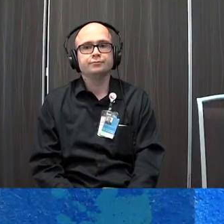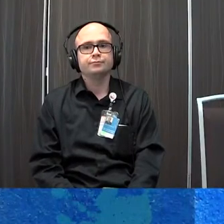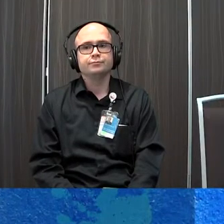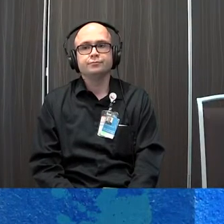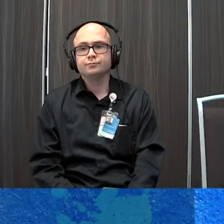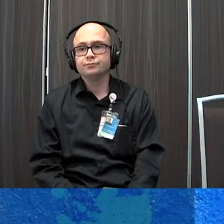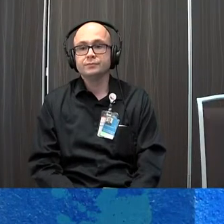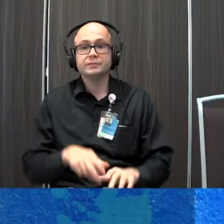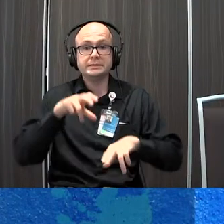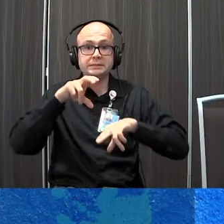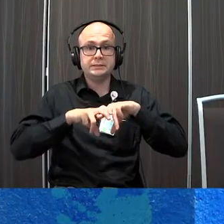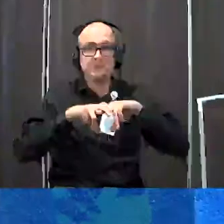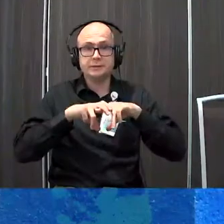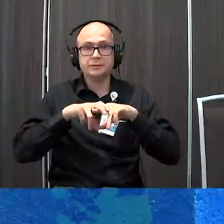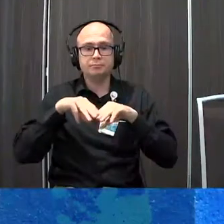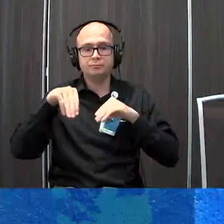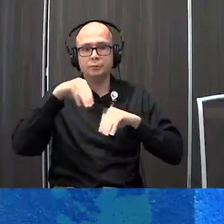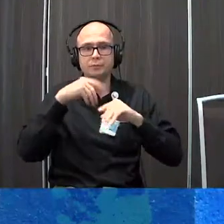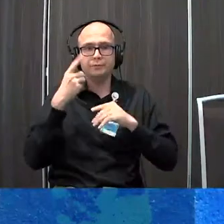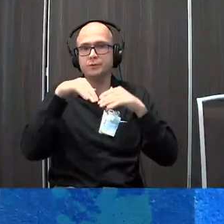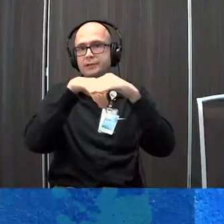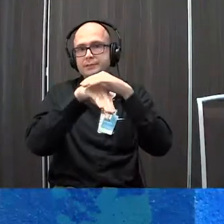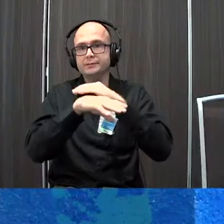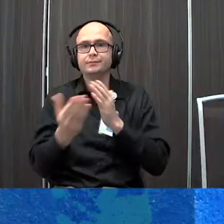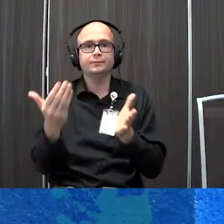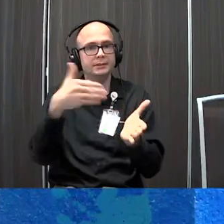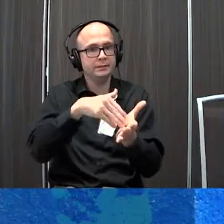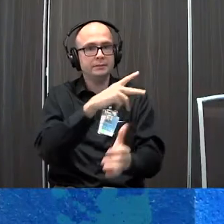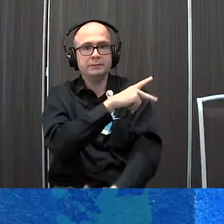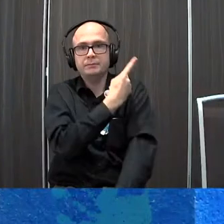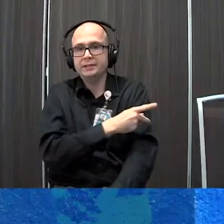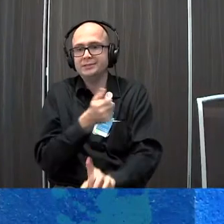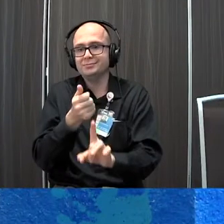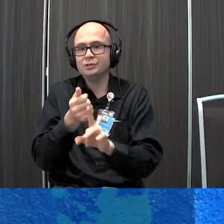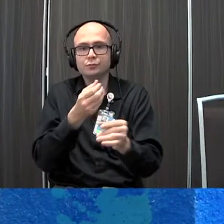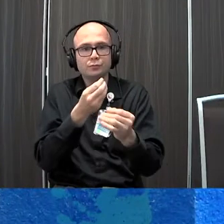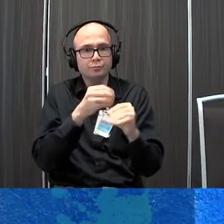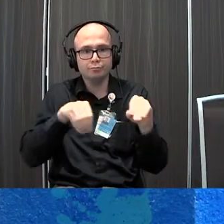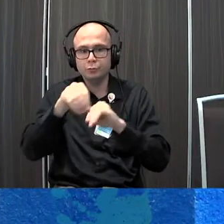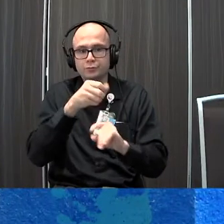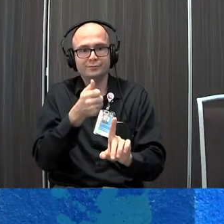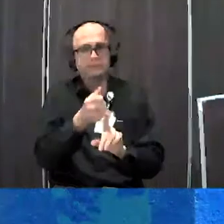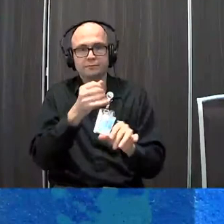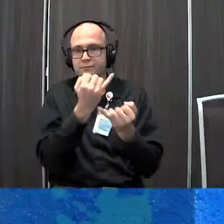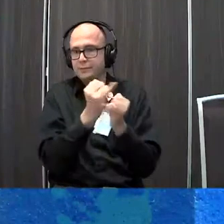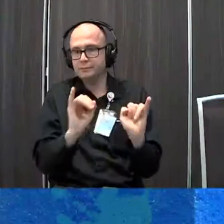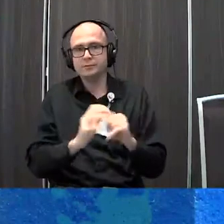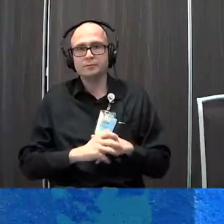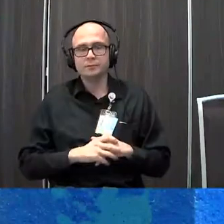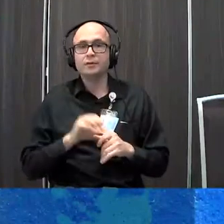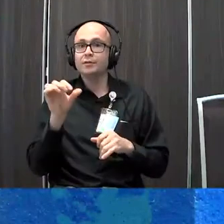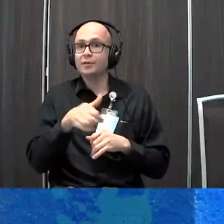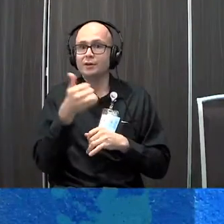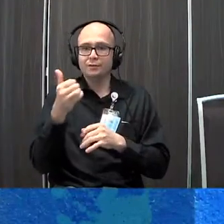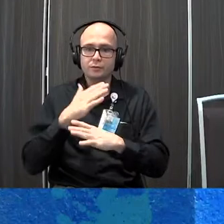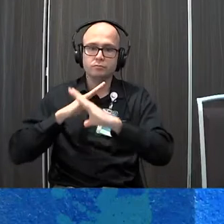so seating and positioning for access again, these patients often move independently however, due to the other impairments that